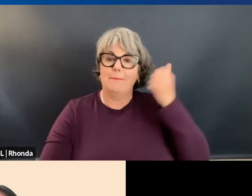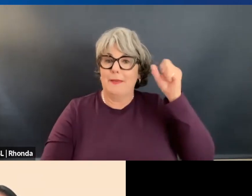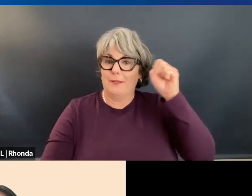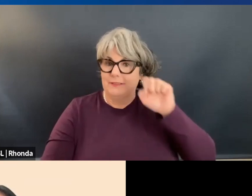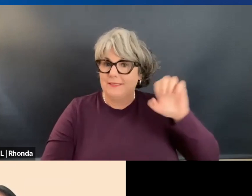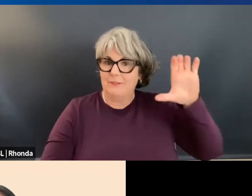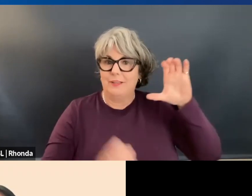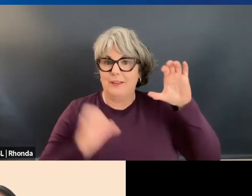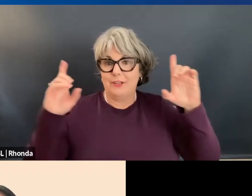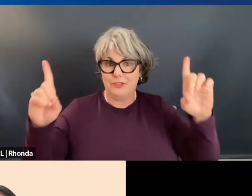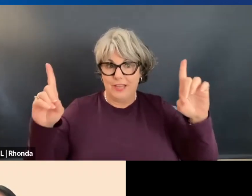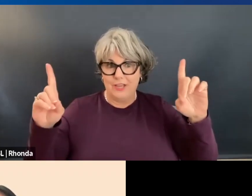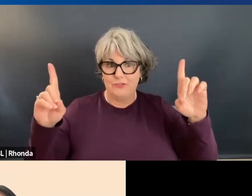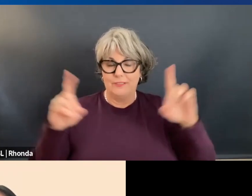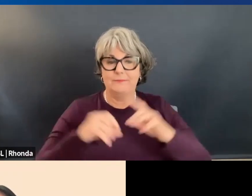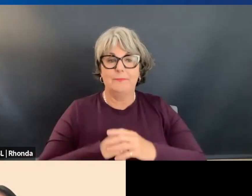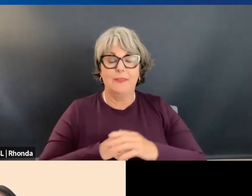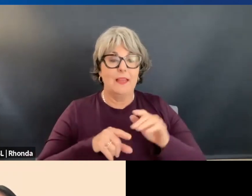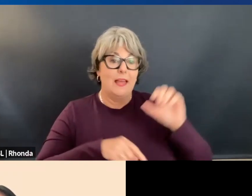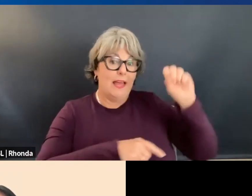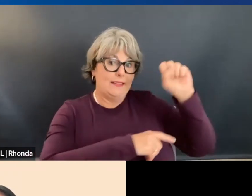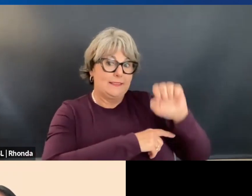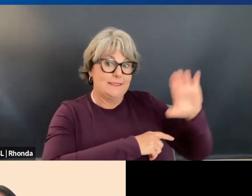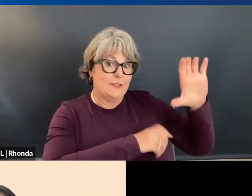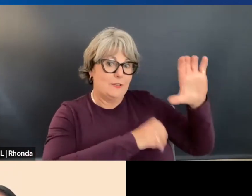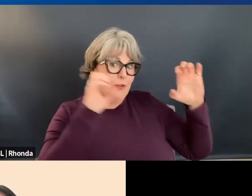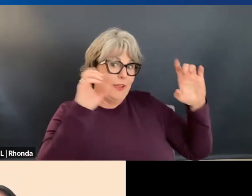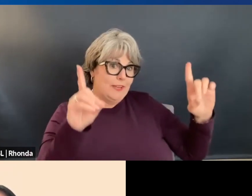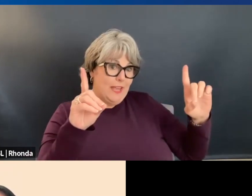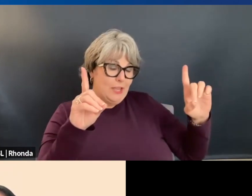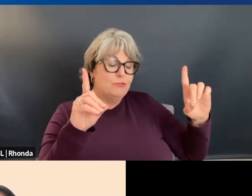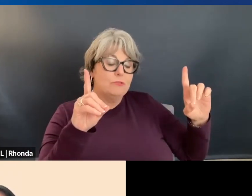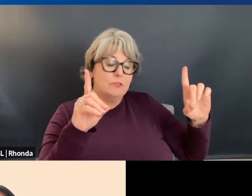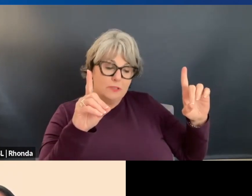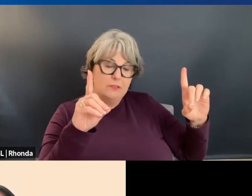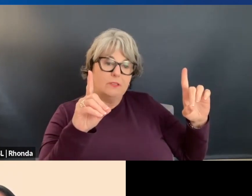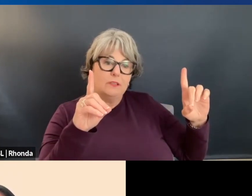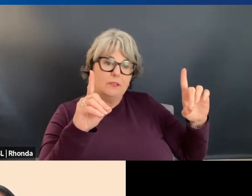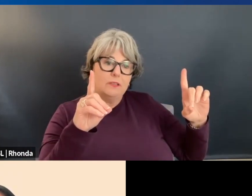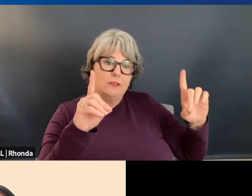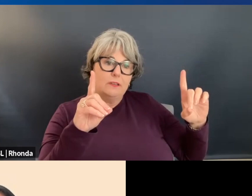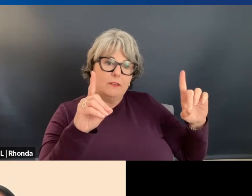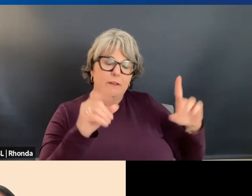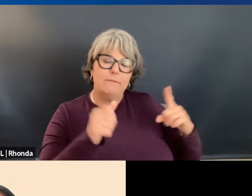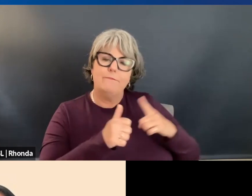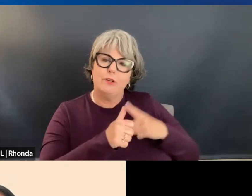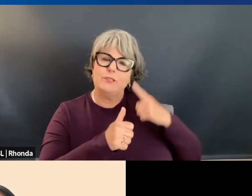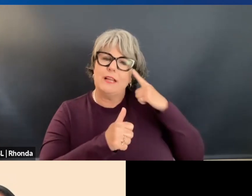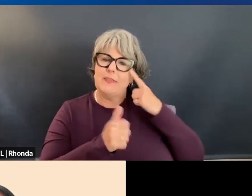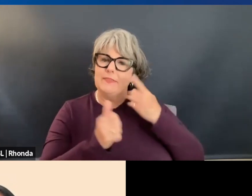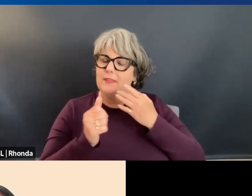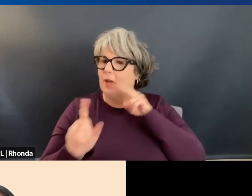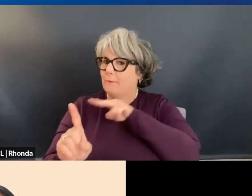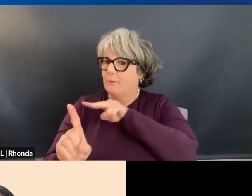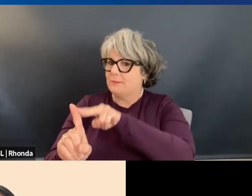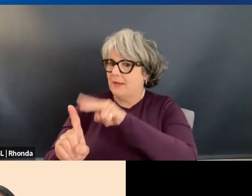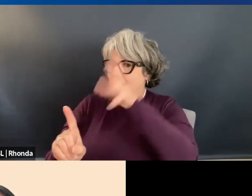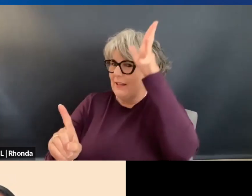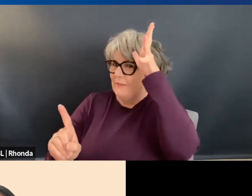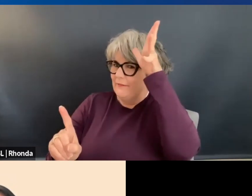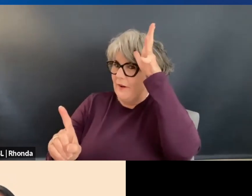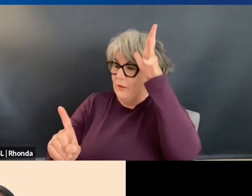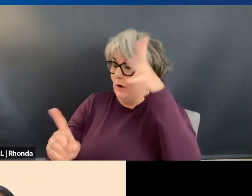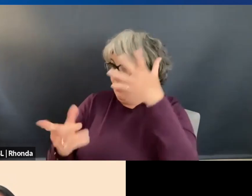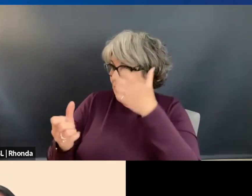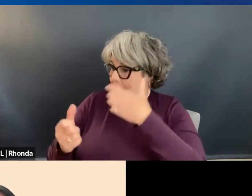there's nothing that I would do as secretary of education that I don't think about through the lens of a father. You know, would I